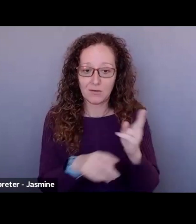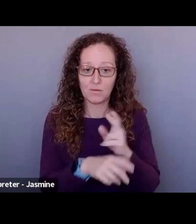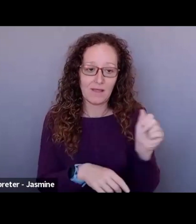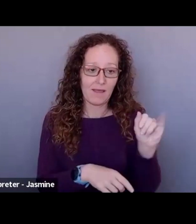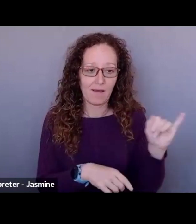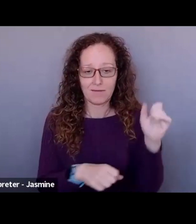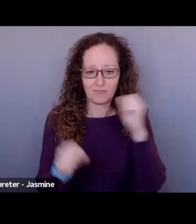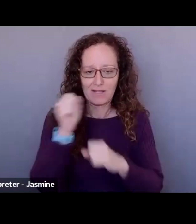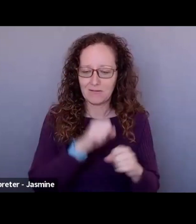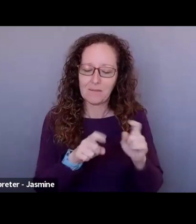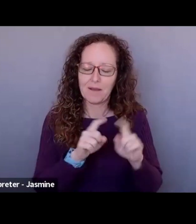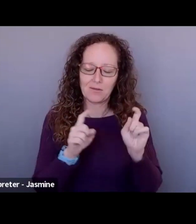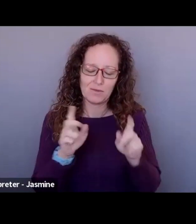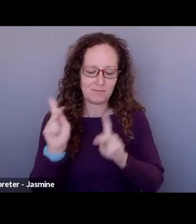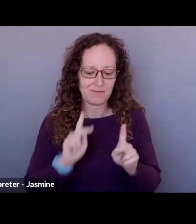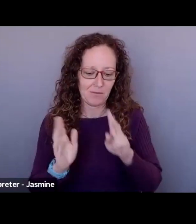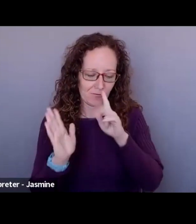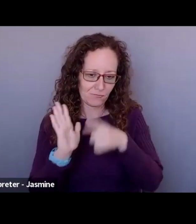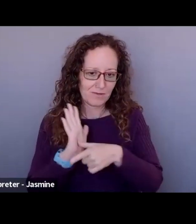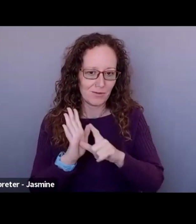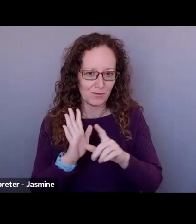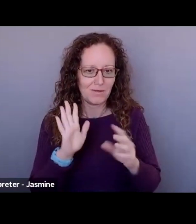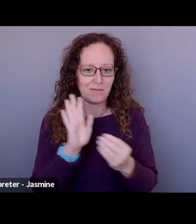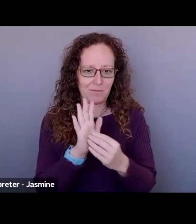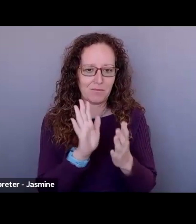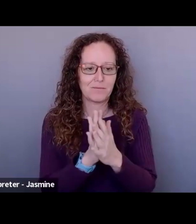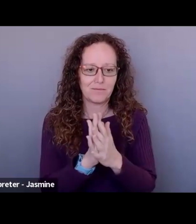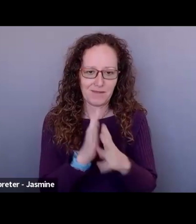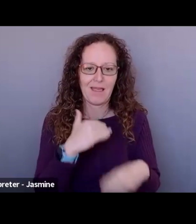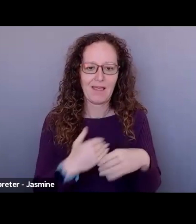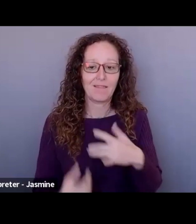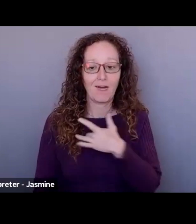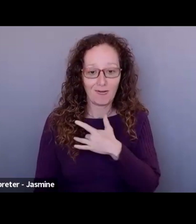humans though, to review and actually give the heart to the work still. Yes.